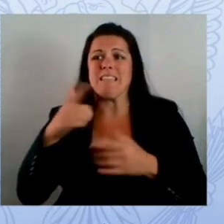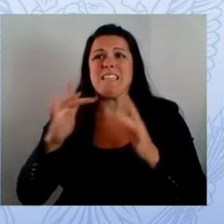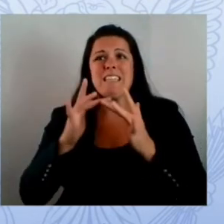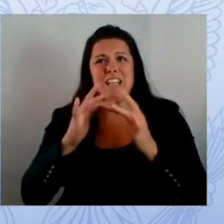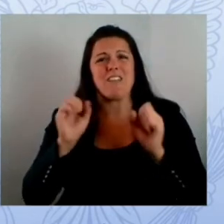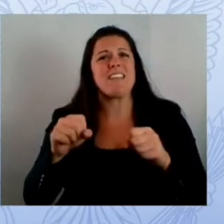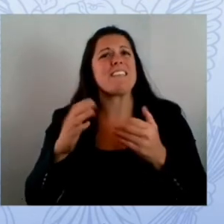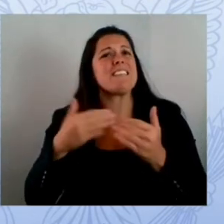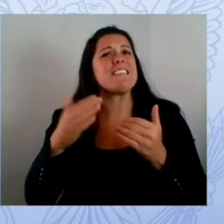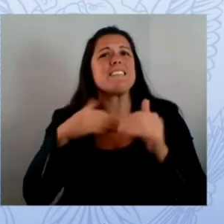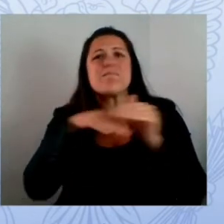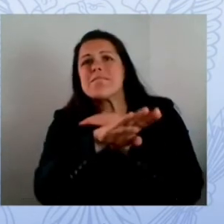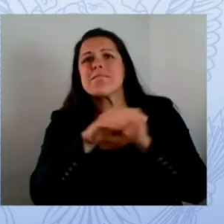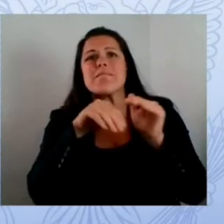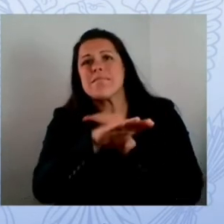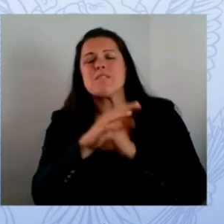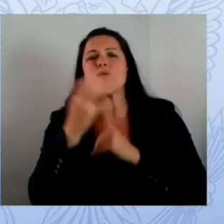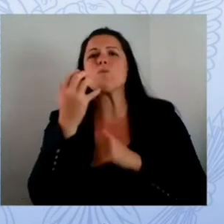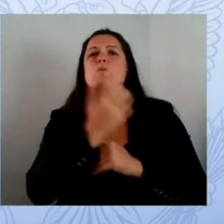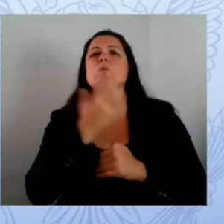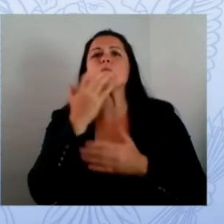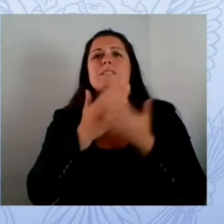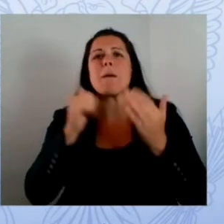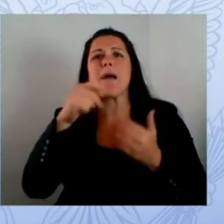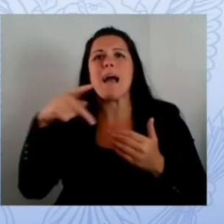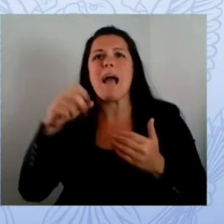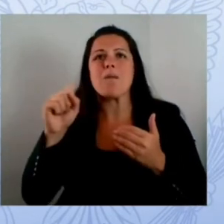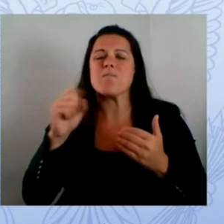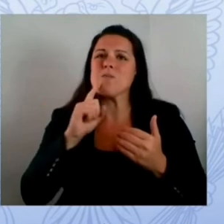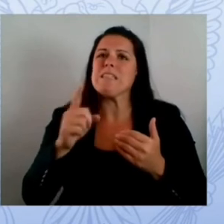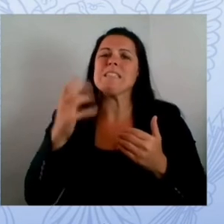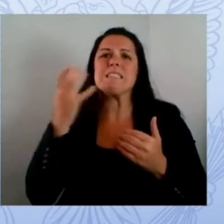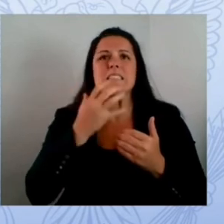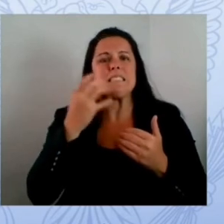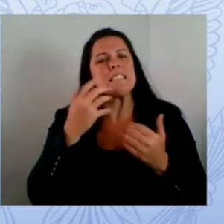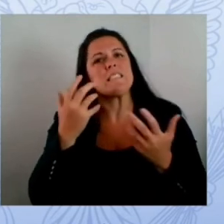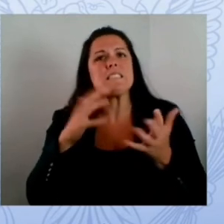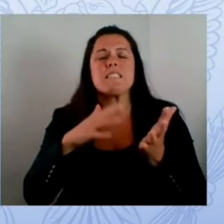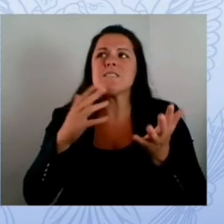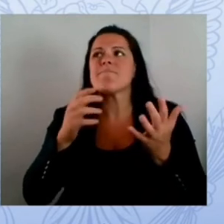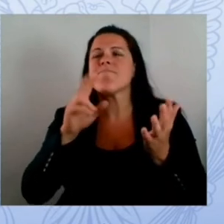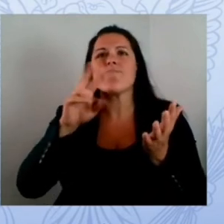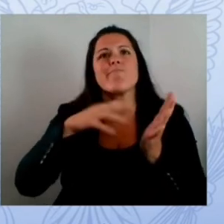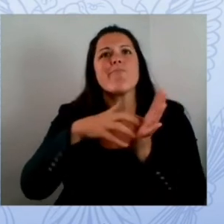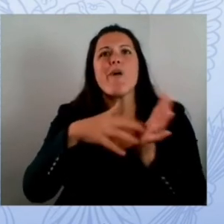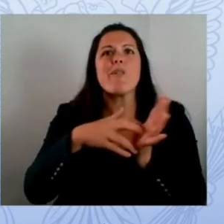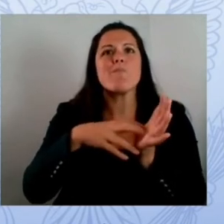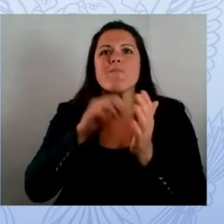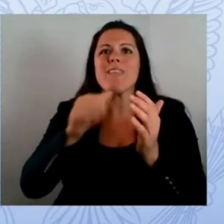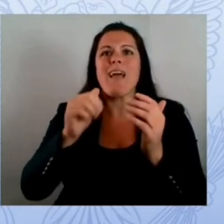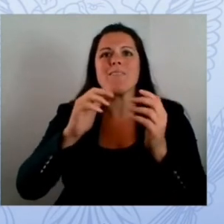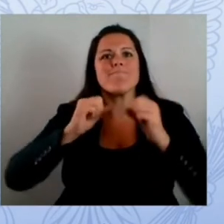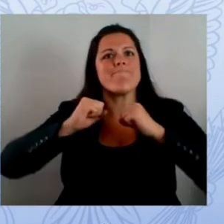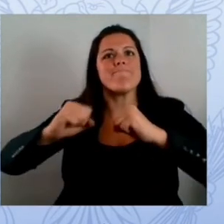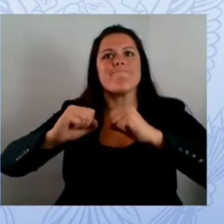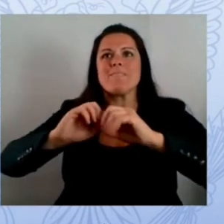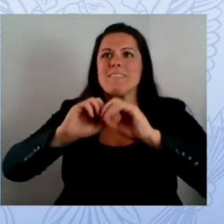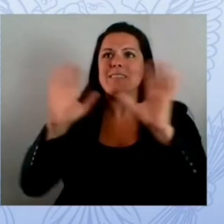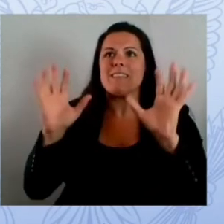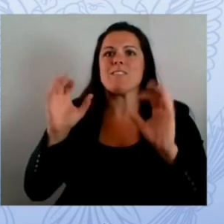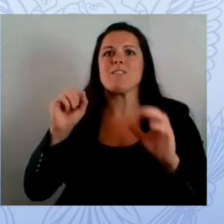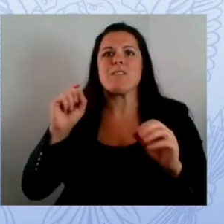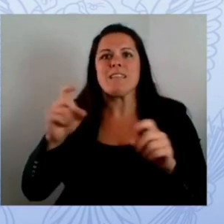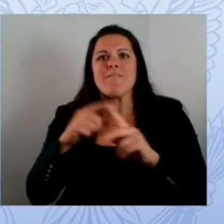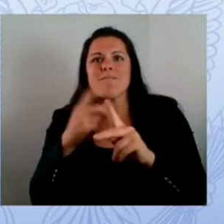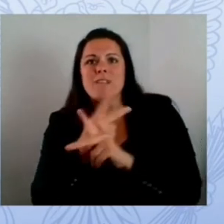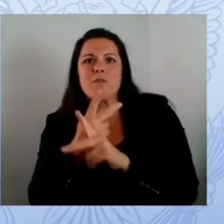be there with our free services with our best advice with our guidance with our council to make sure that you all have what you need